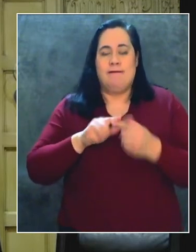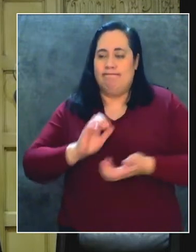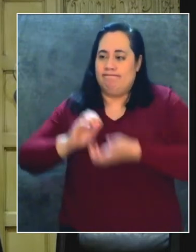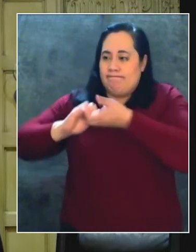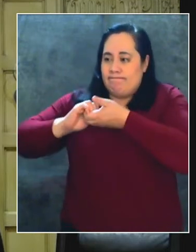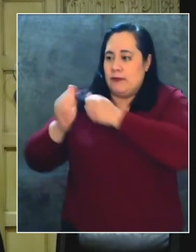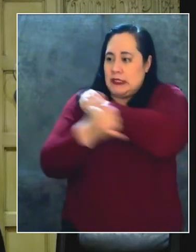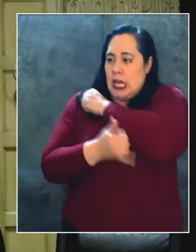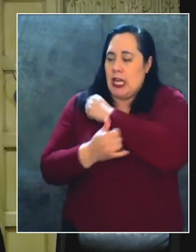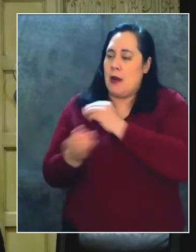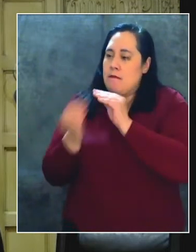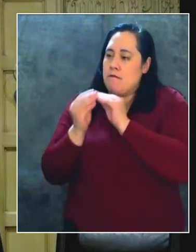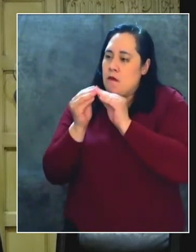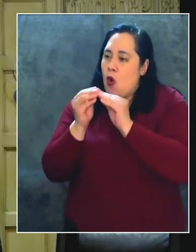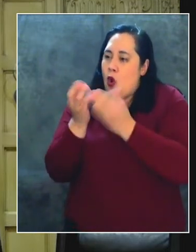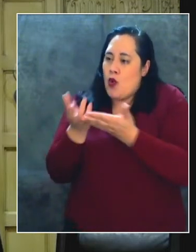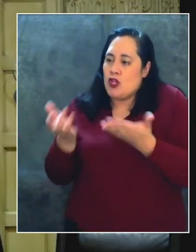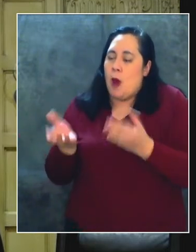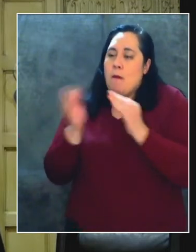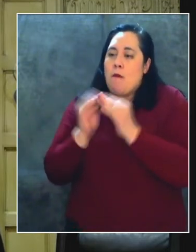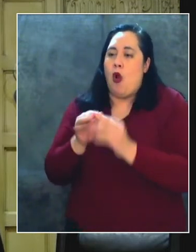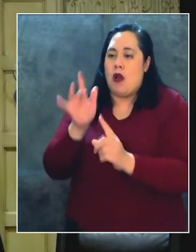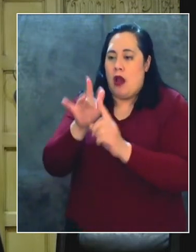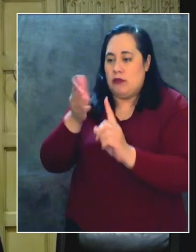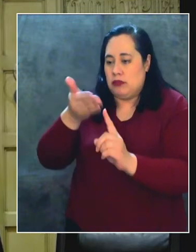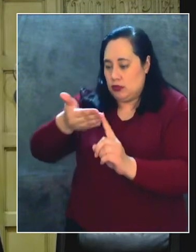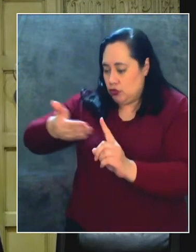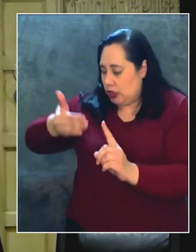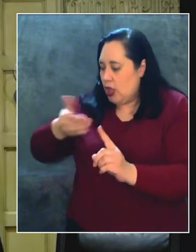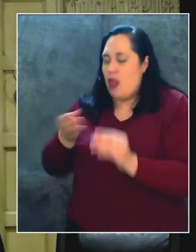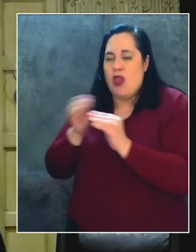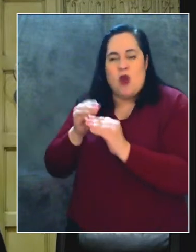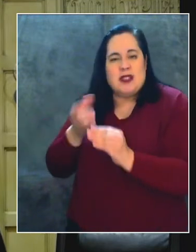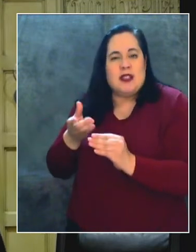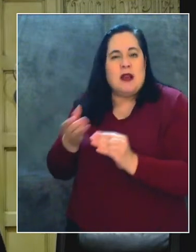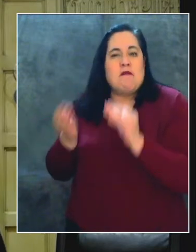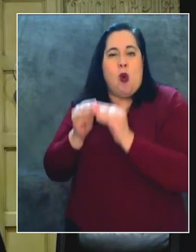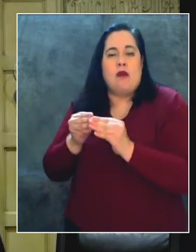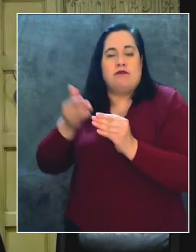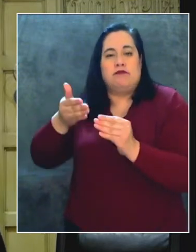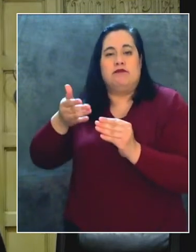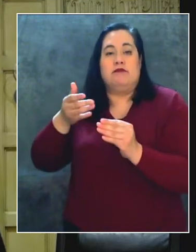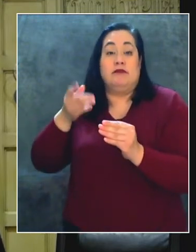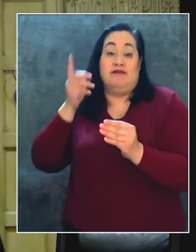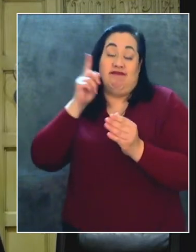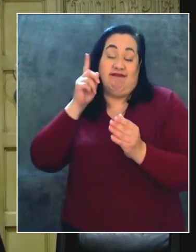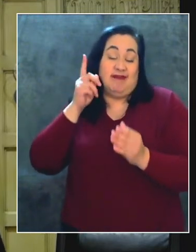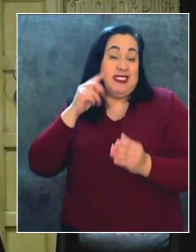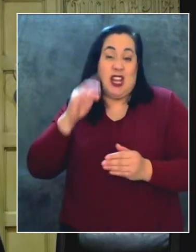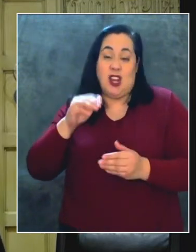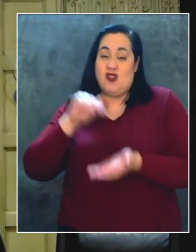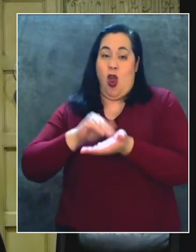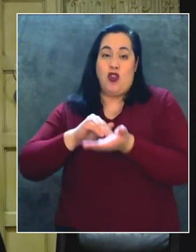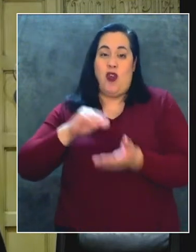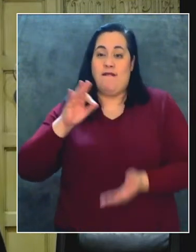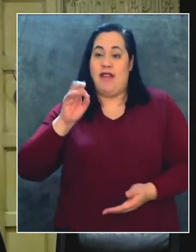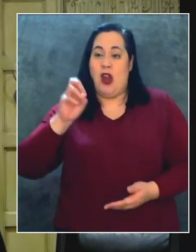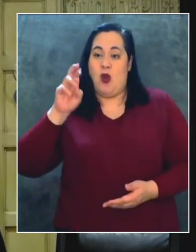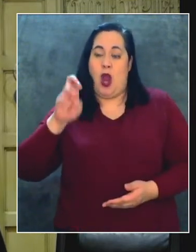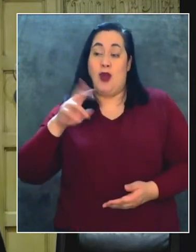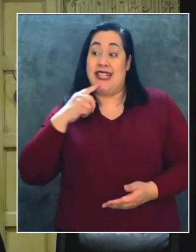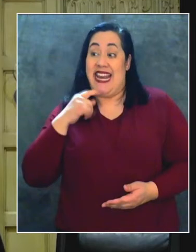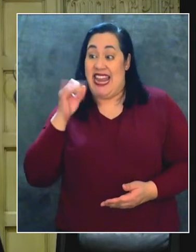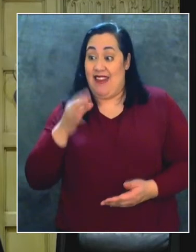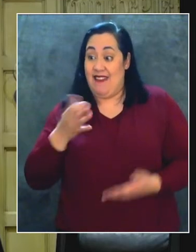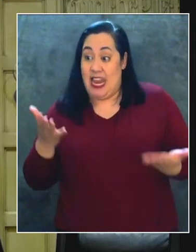county extra resources into contact tracing those cases. So that as Dr. Ferrer said, if it's here, it's certainly not dominant right now.